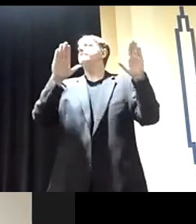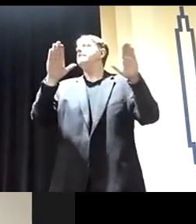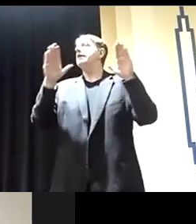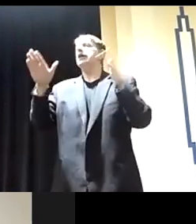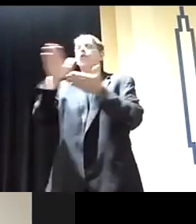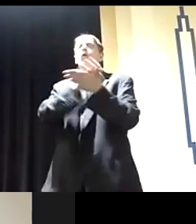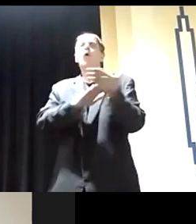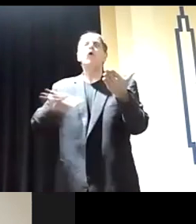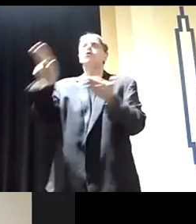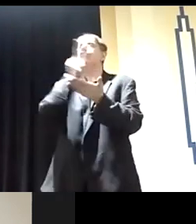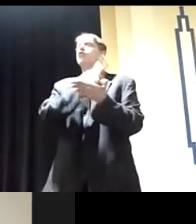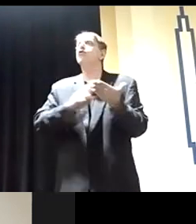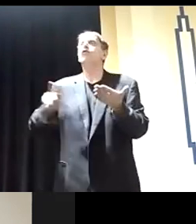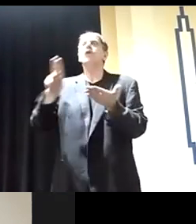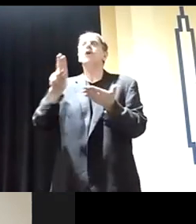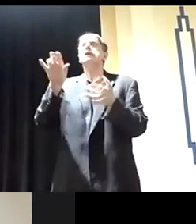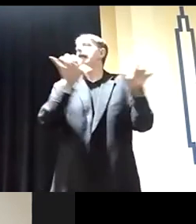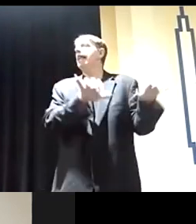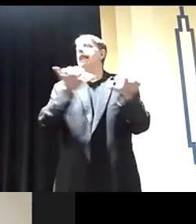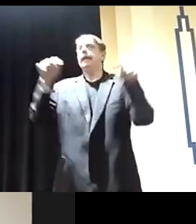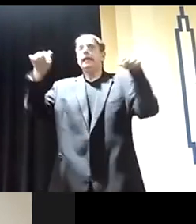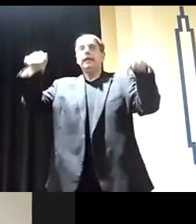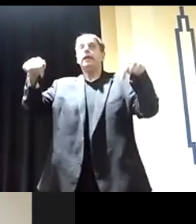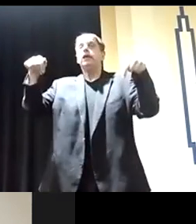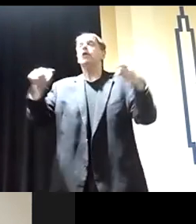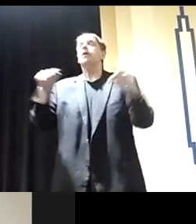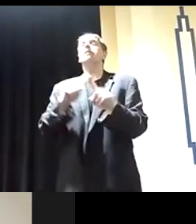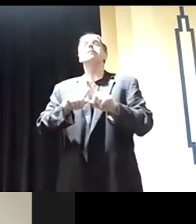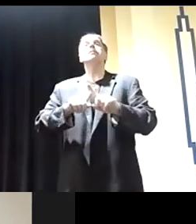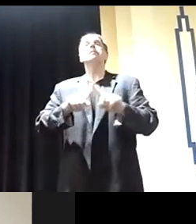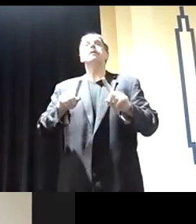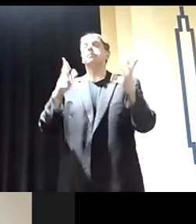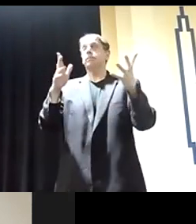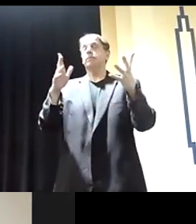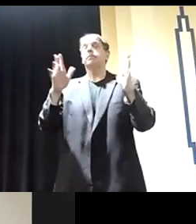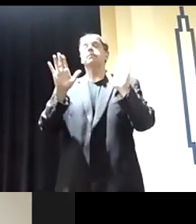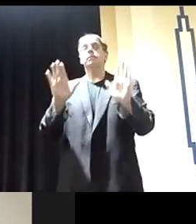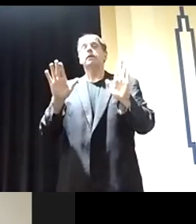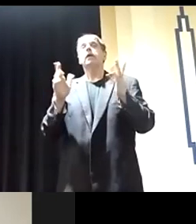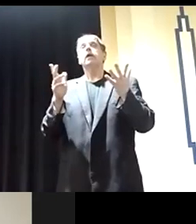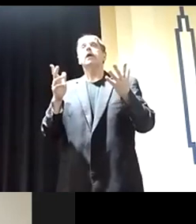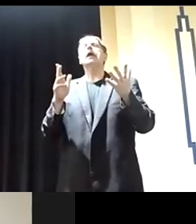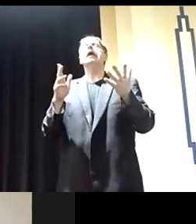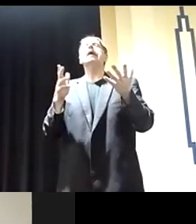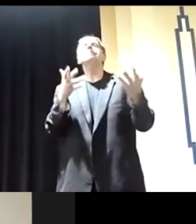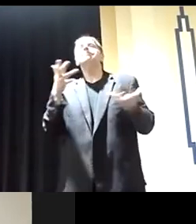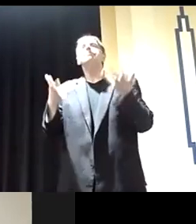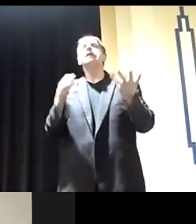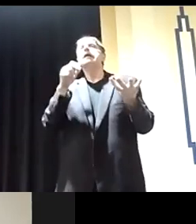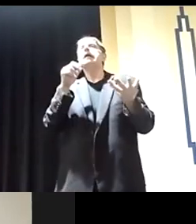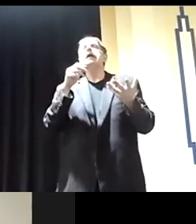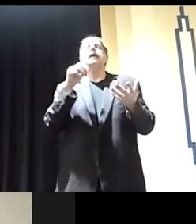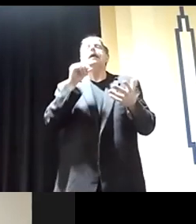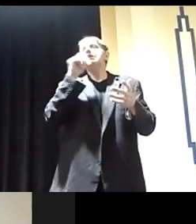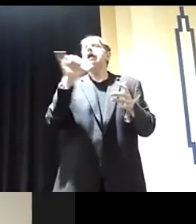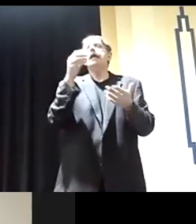have and, and, and know how, but we're this only planet we got, you know, it's not like, you know, rich people live